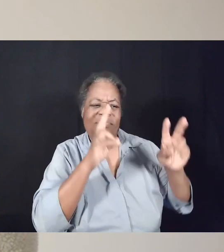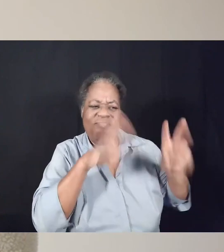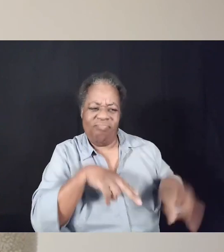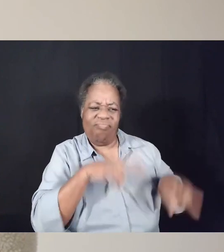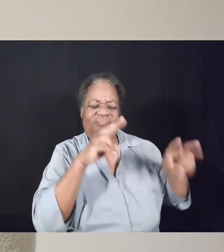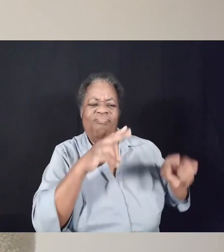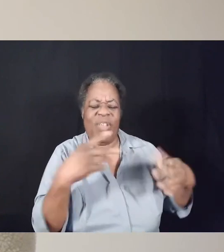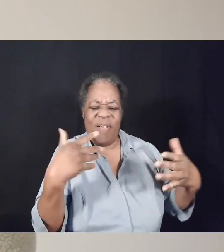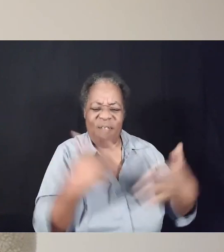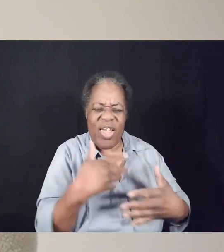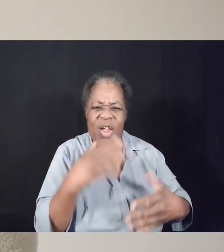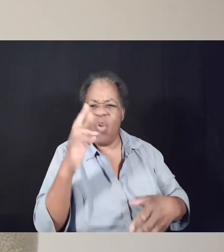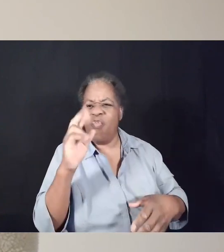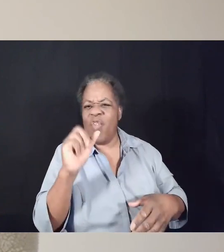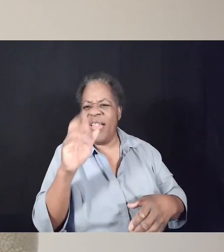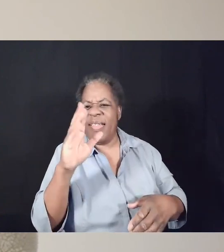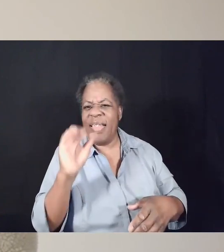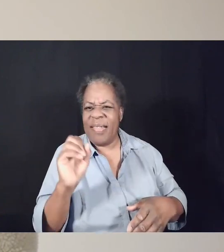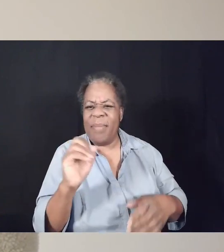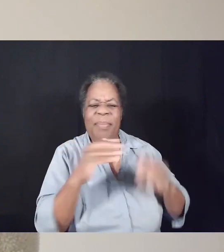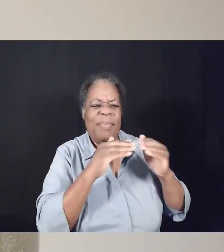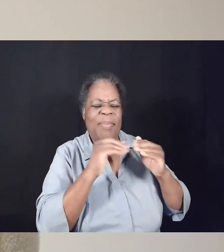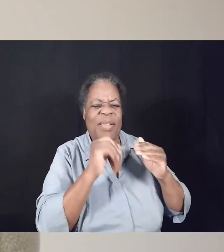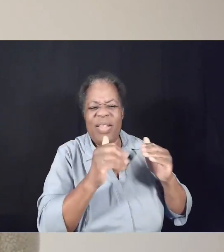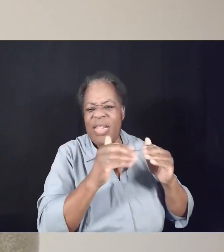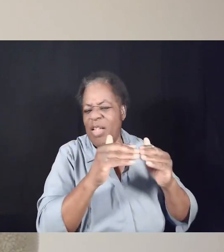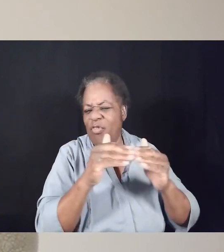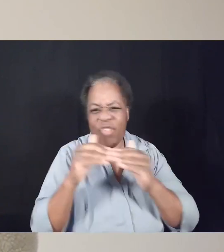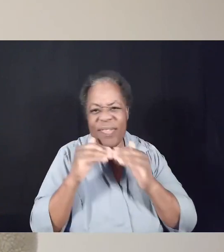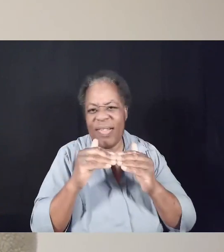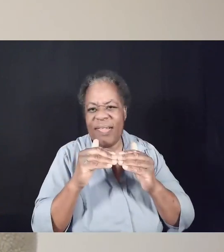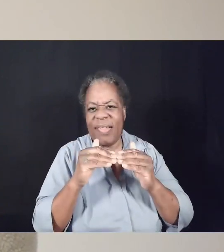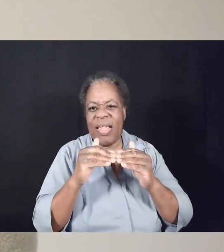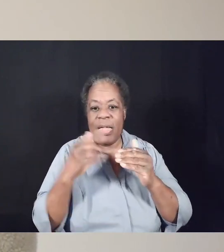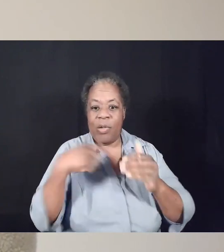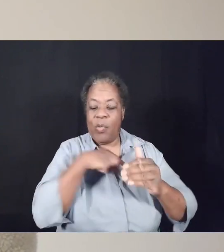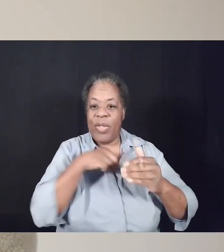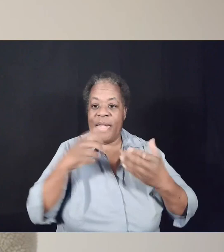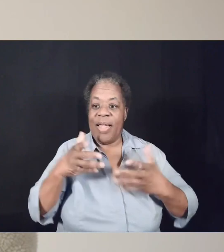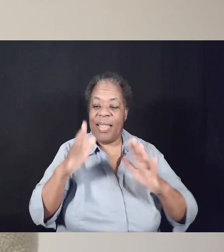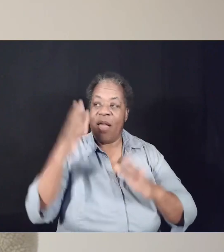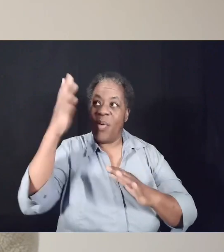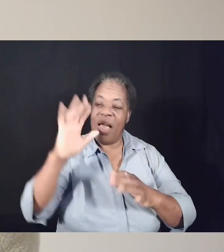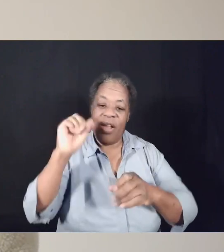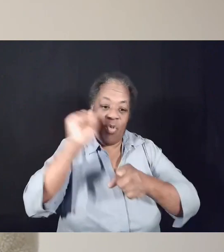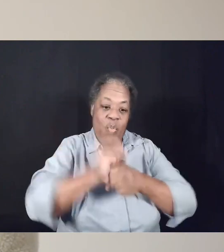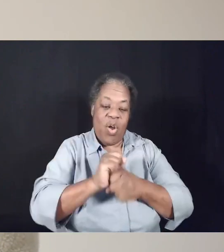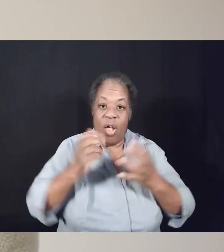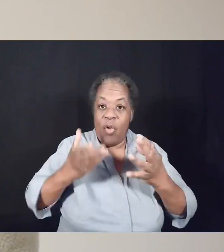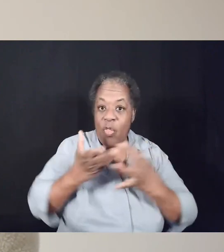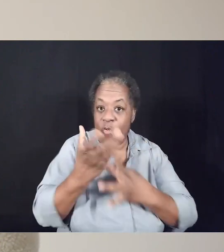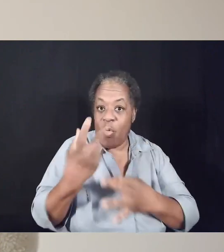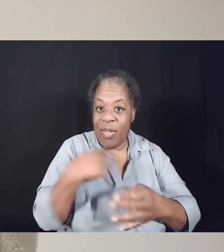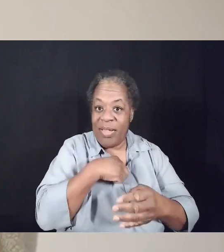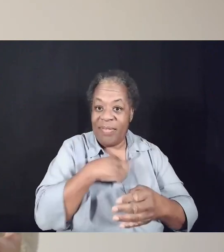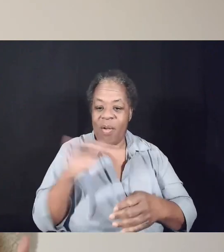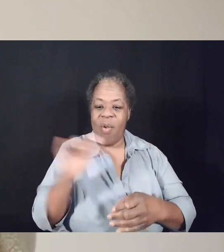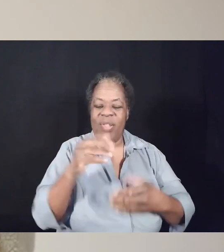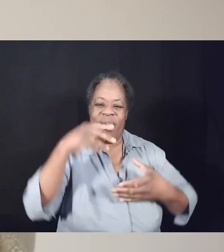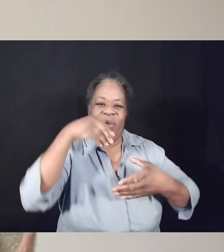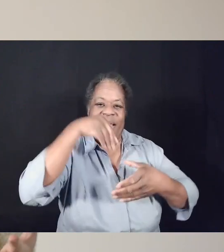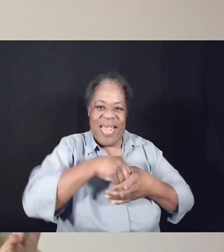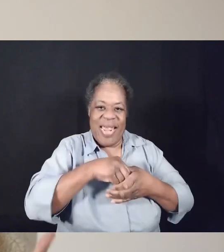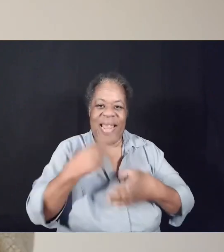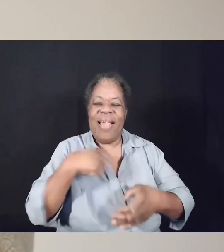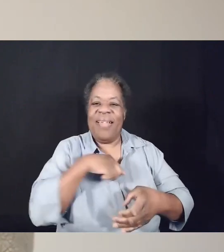racism, and injustice. May we allow God to do a work not just through us but in us. Let